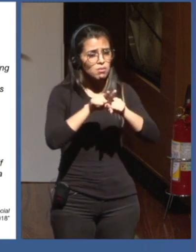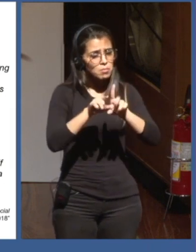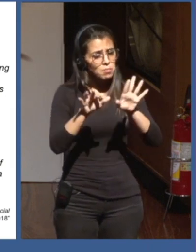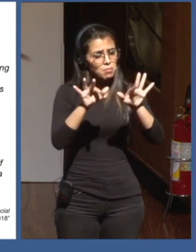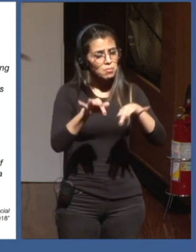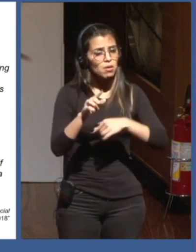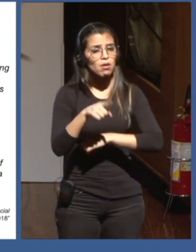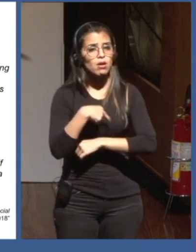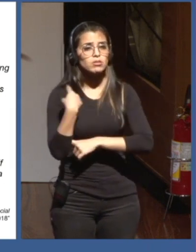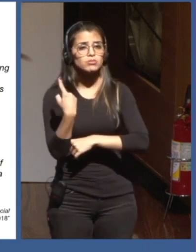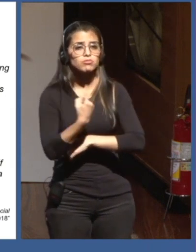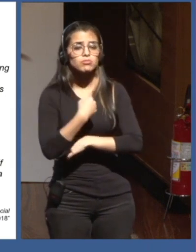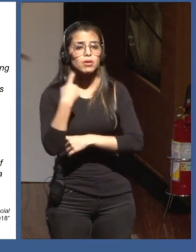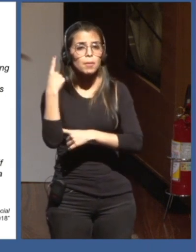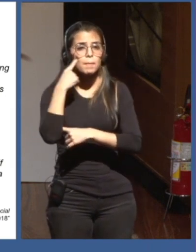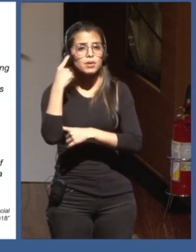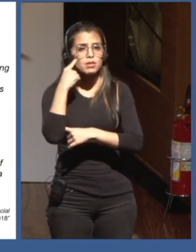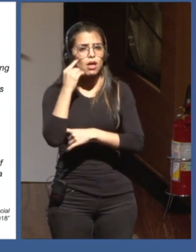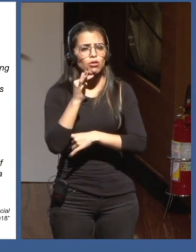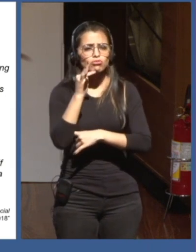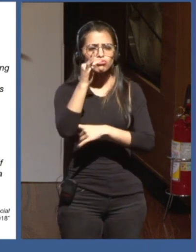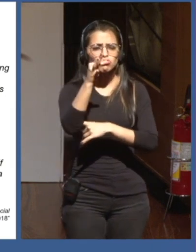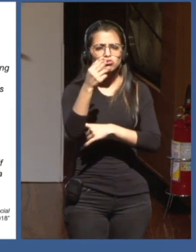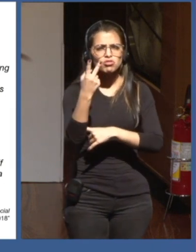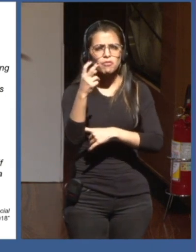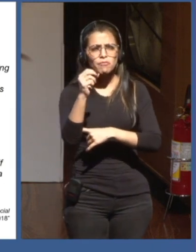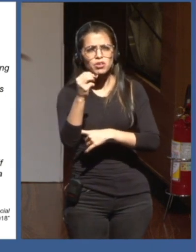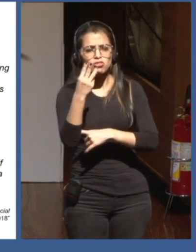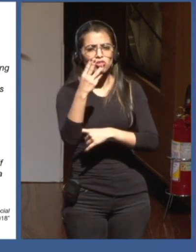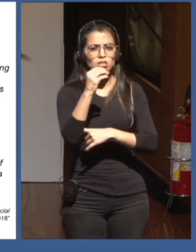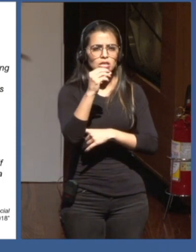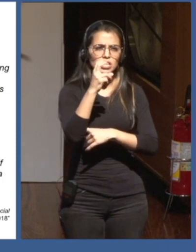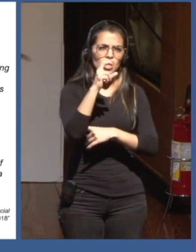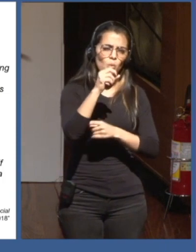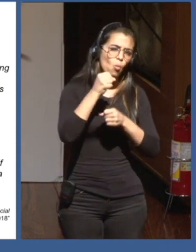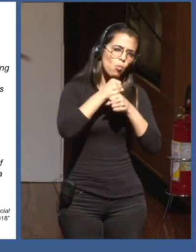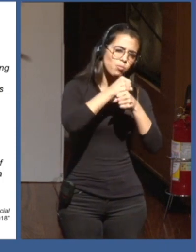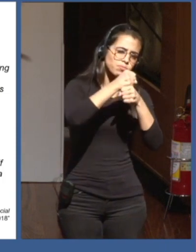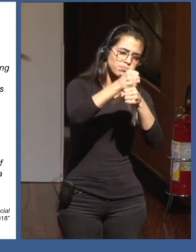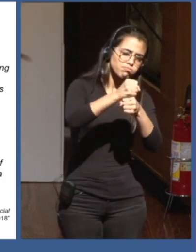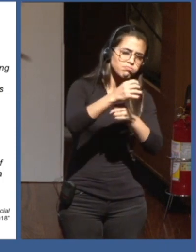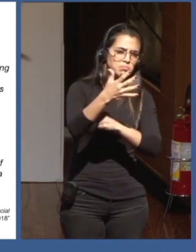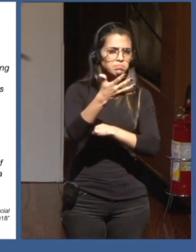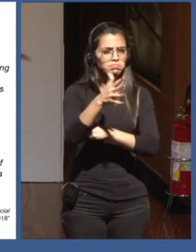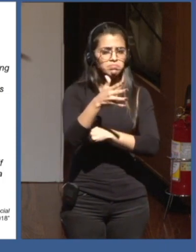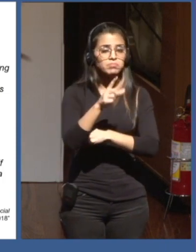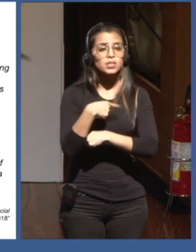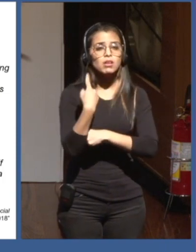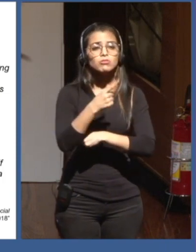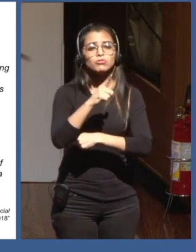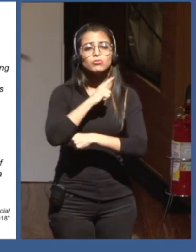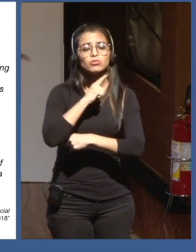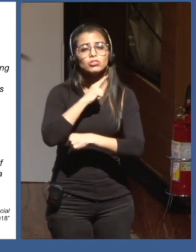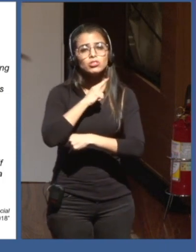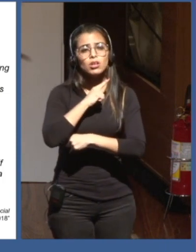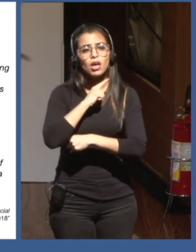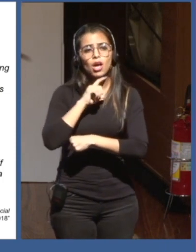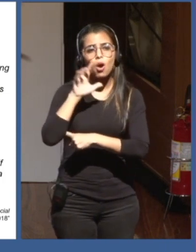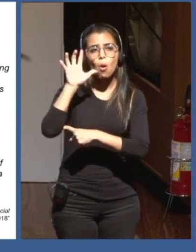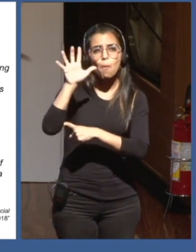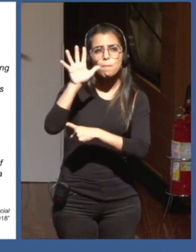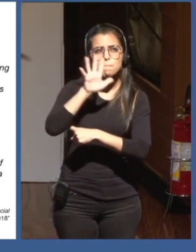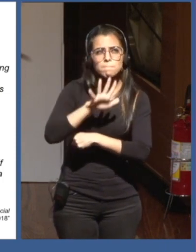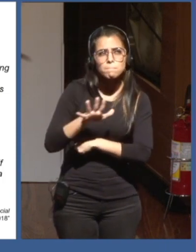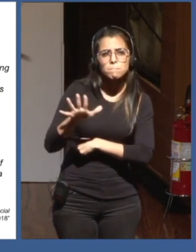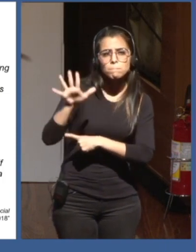years or 30 years or 50 years, you would have a sort of, like, a weather map of how societies are doing. And you would be